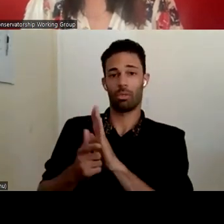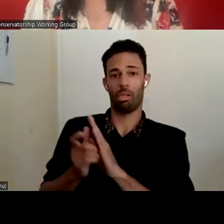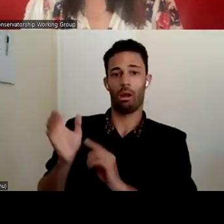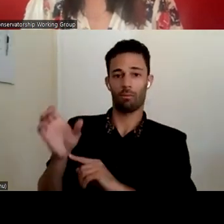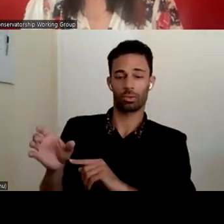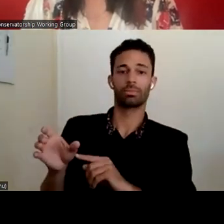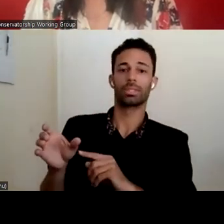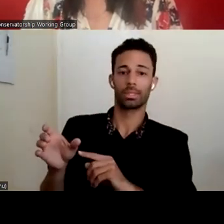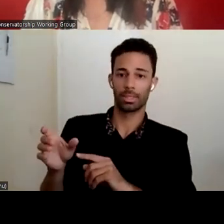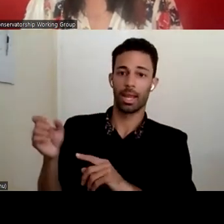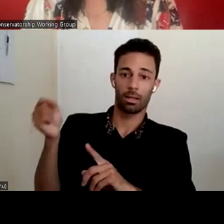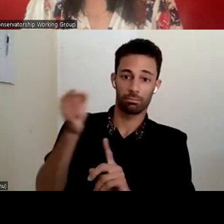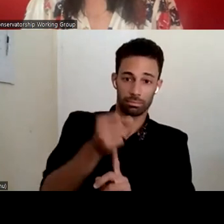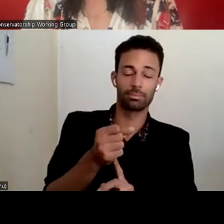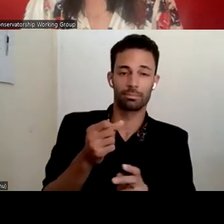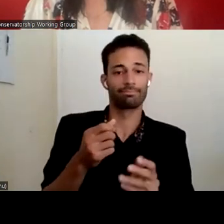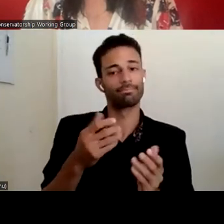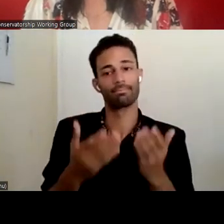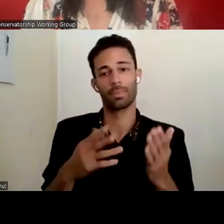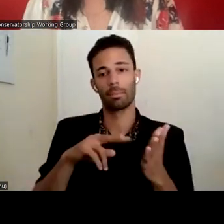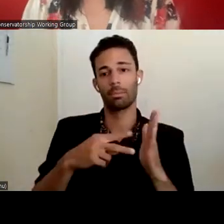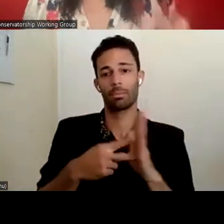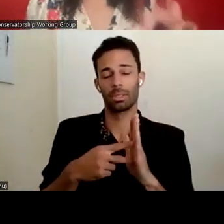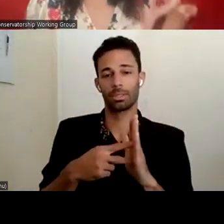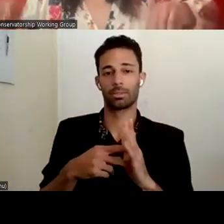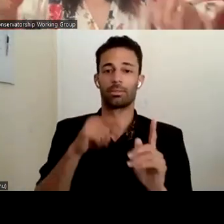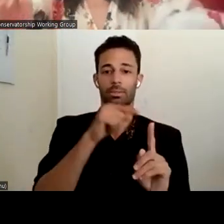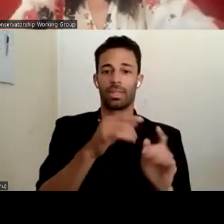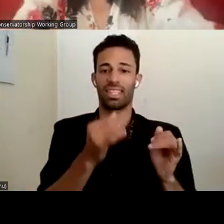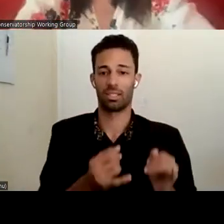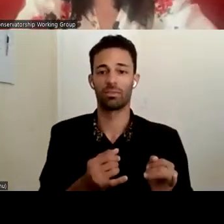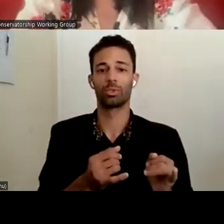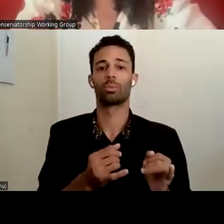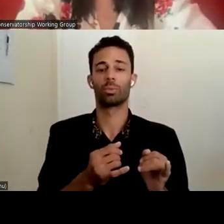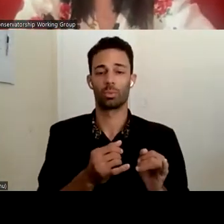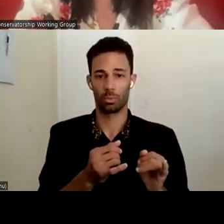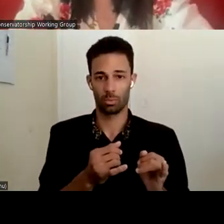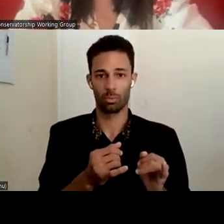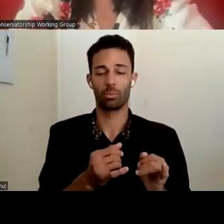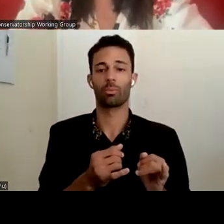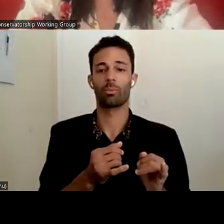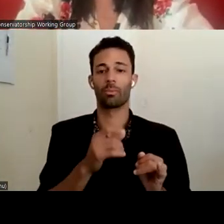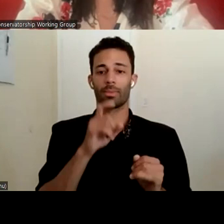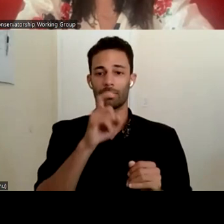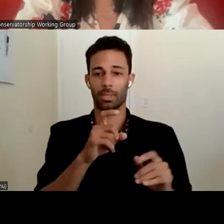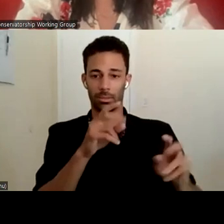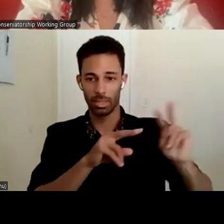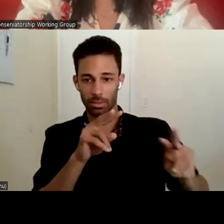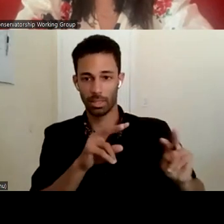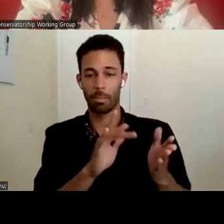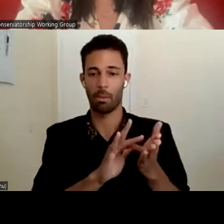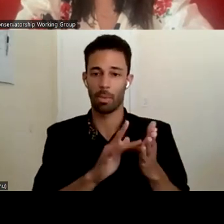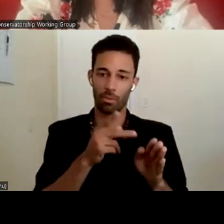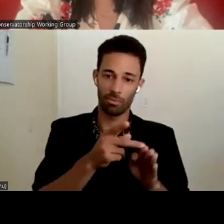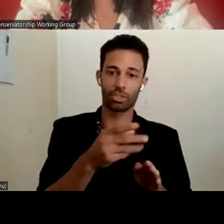it may need that we, it may be that we take the individual or have the individual examined by a medical professional and